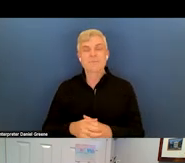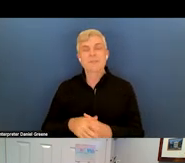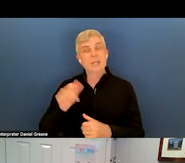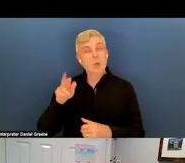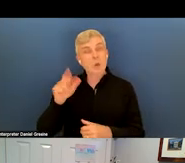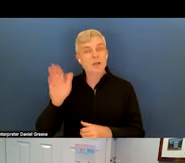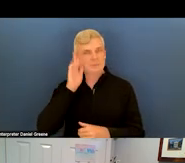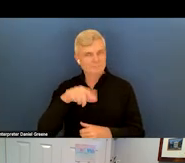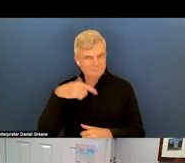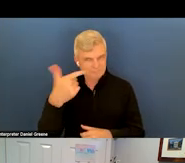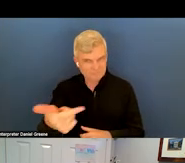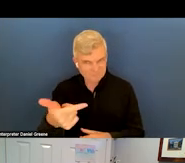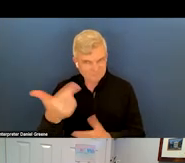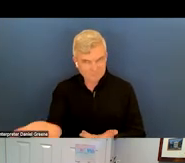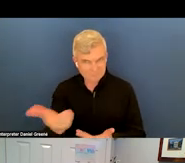will turn it back to you.